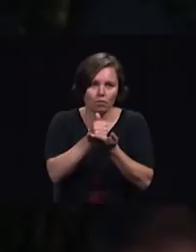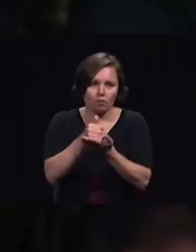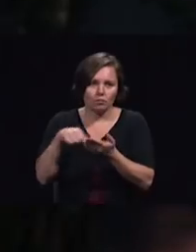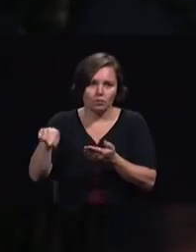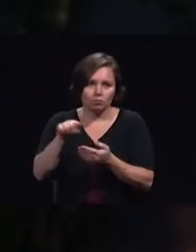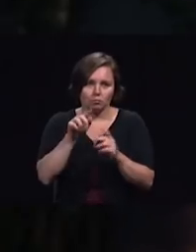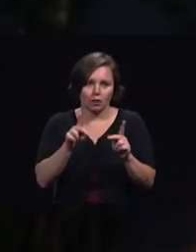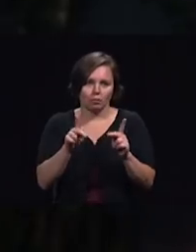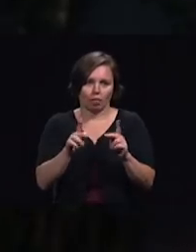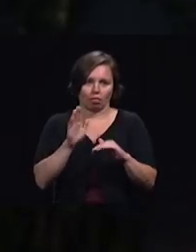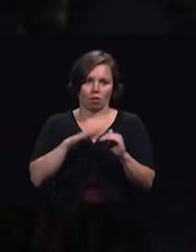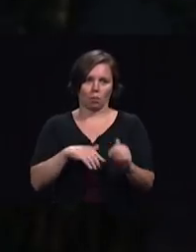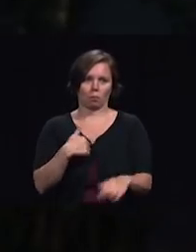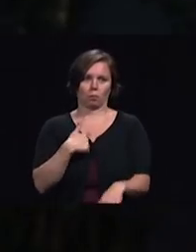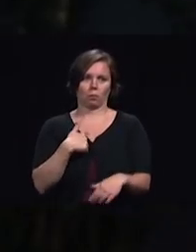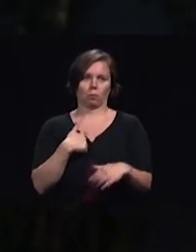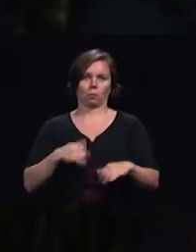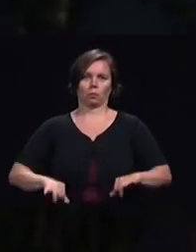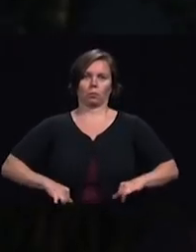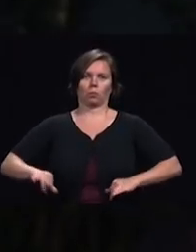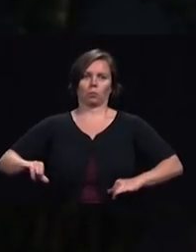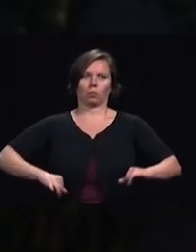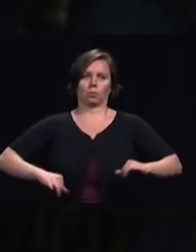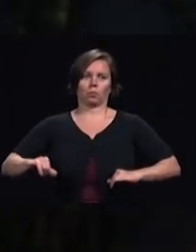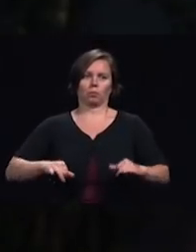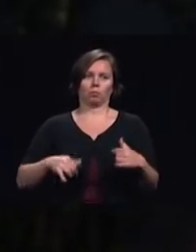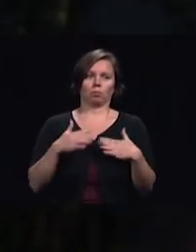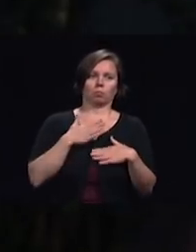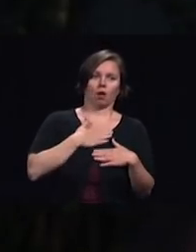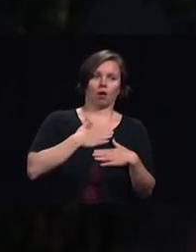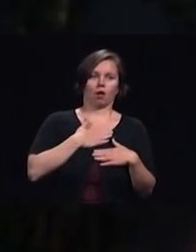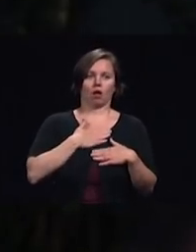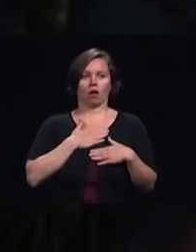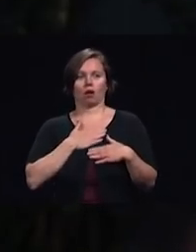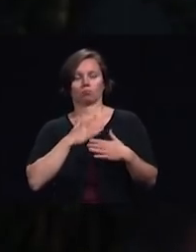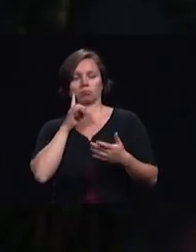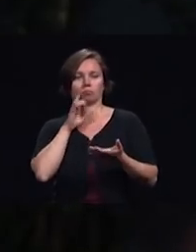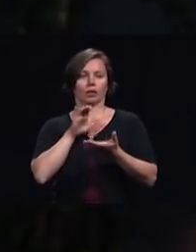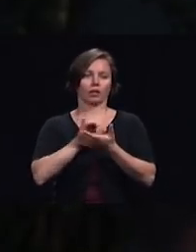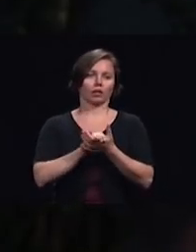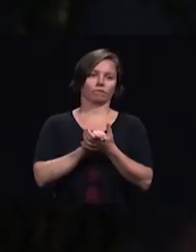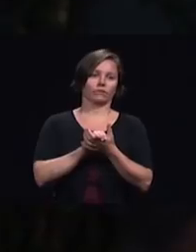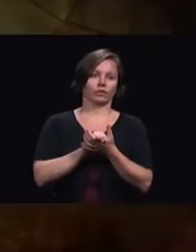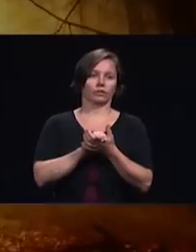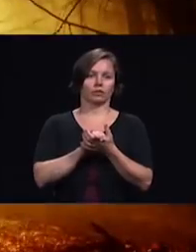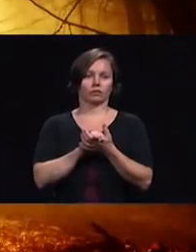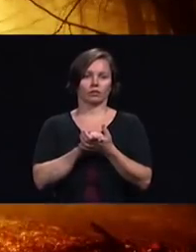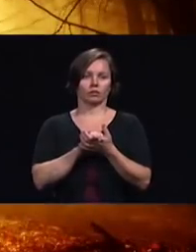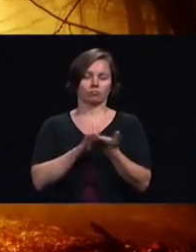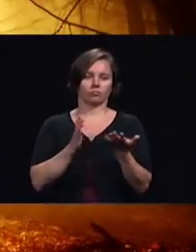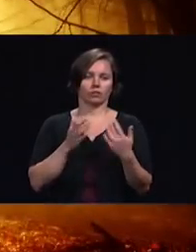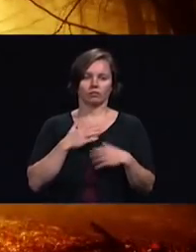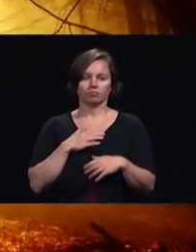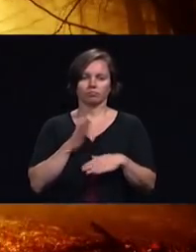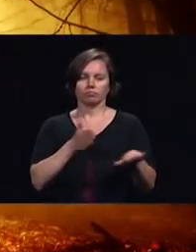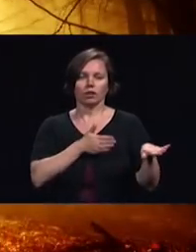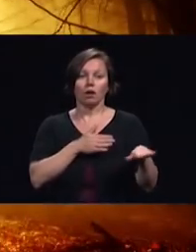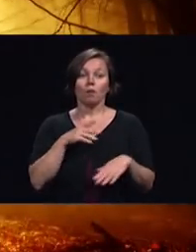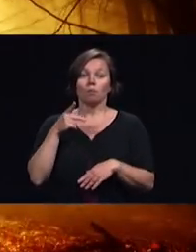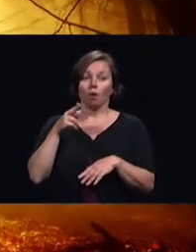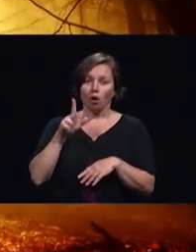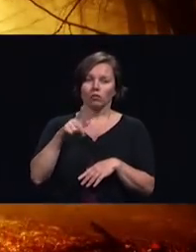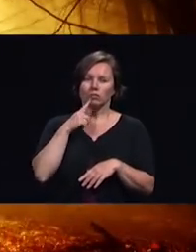ourselves and our own personal convictions Paul says I therefore the prisoner of the Lord